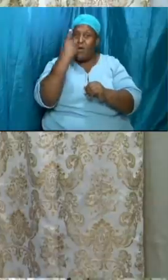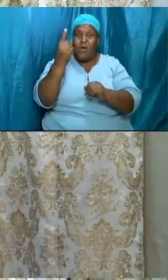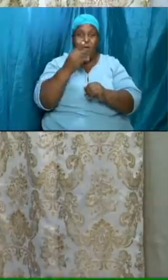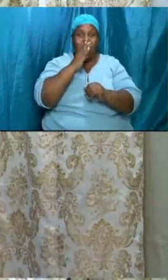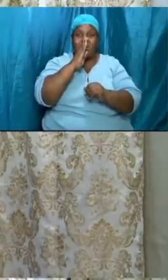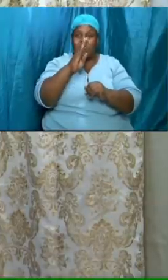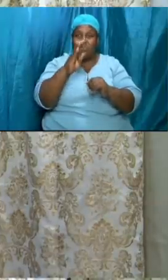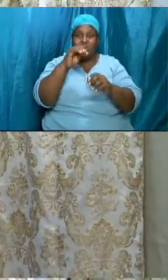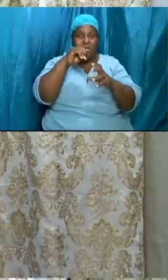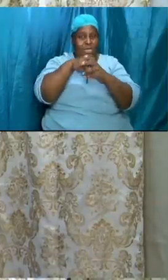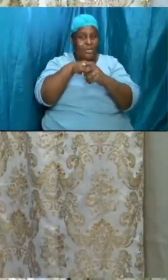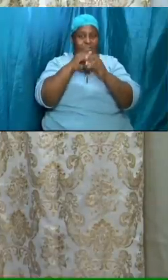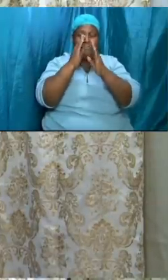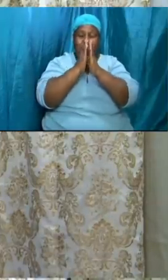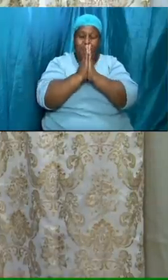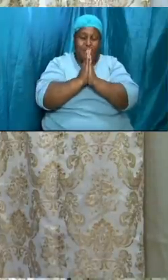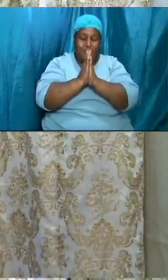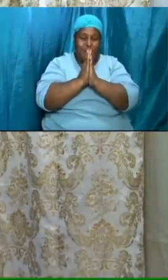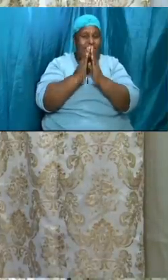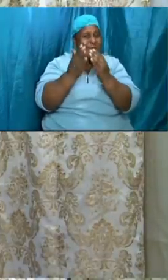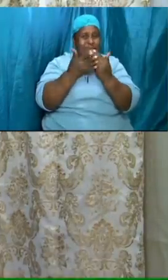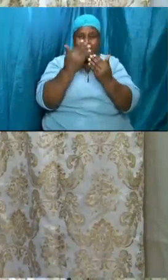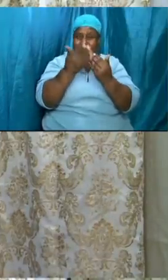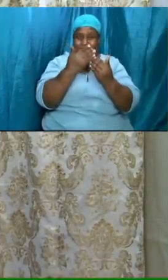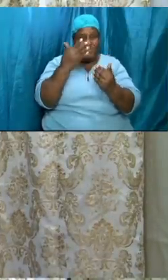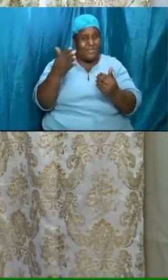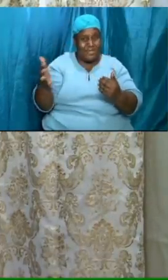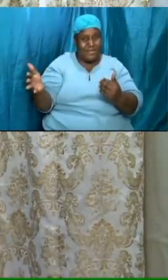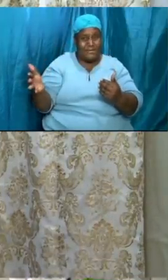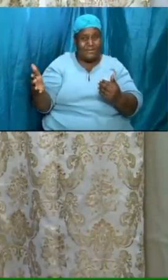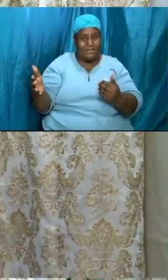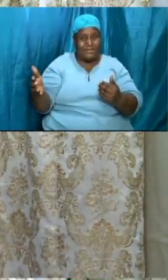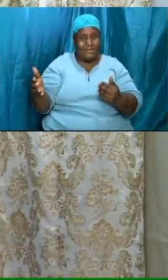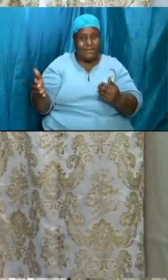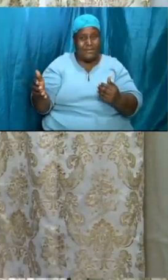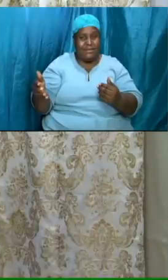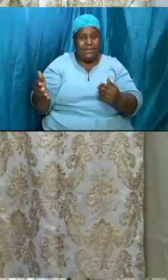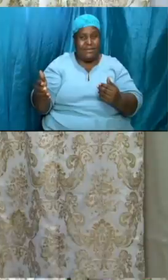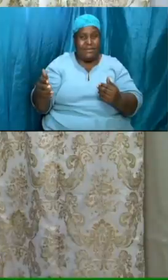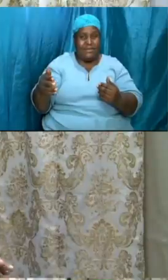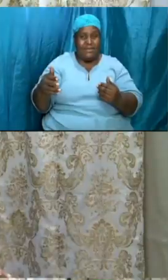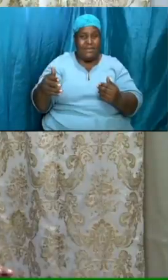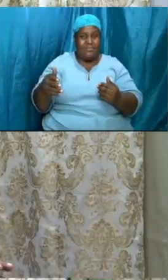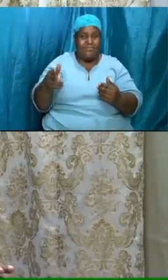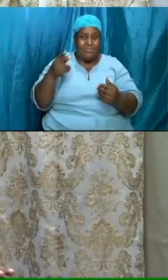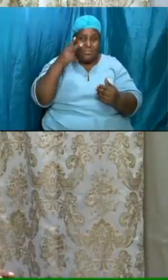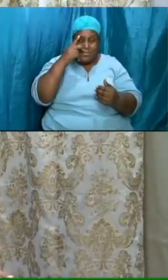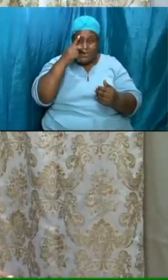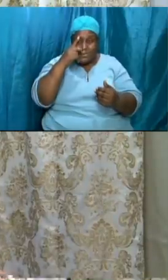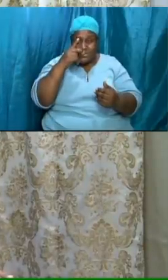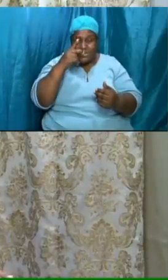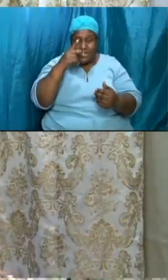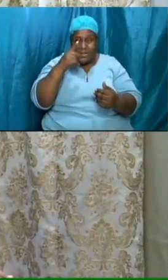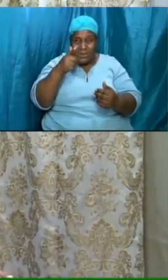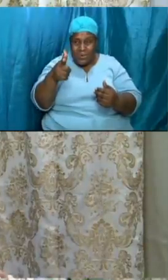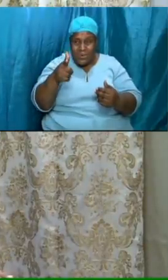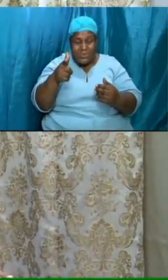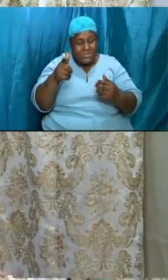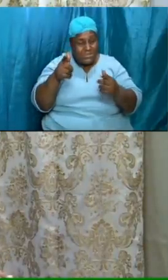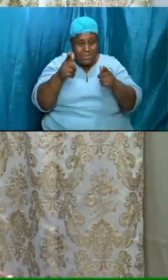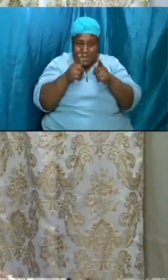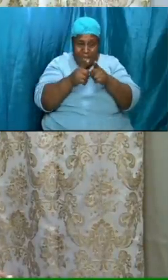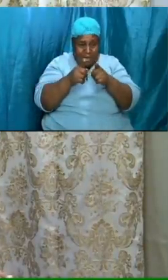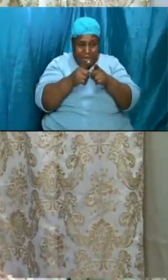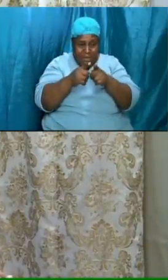it might appear small it might appear prayer but that's just talking to god it's not just talking to god